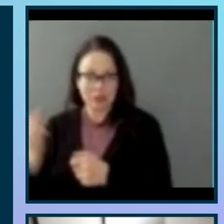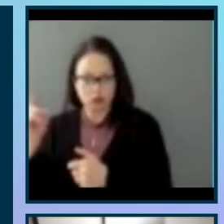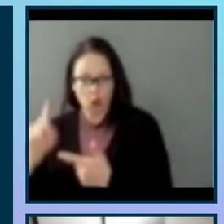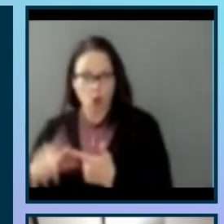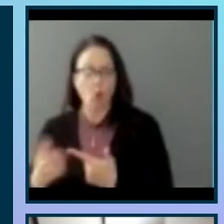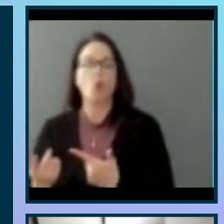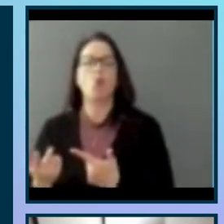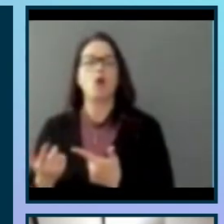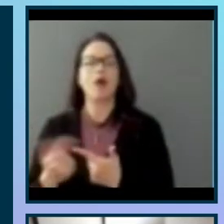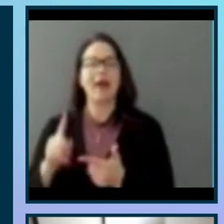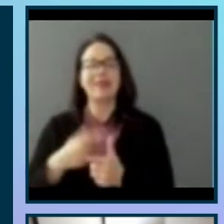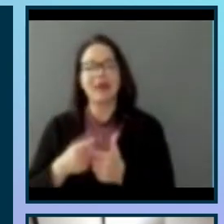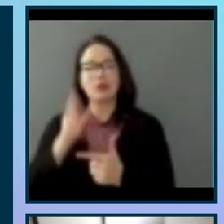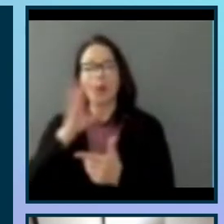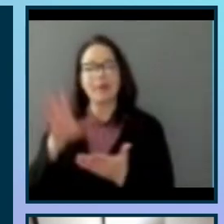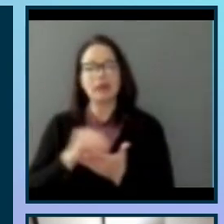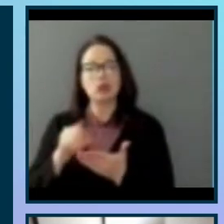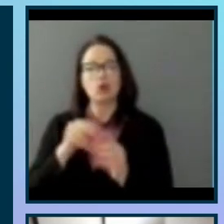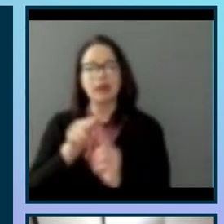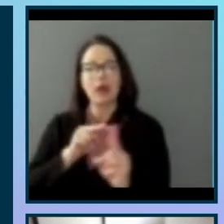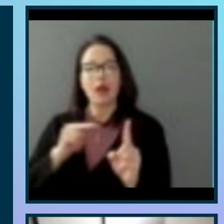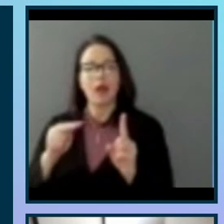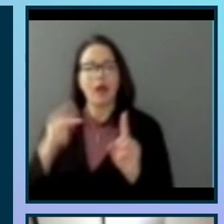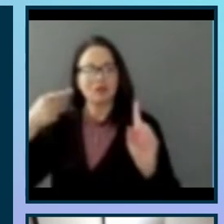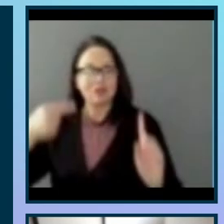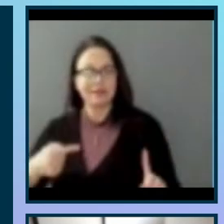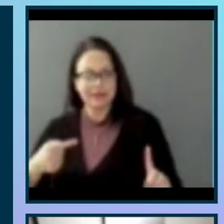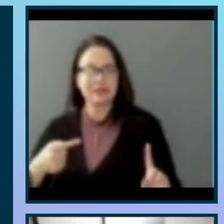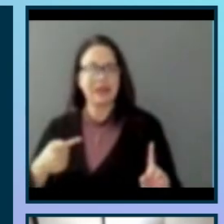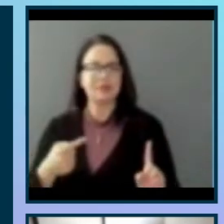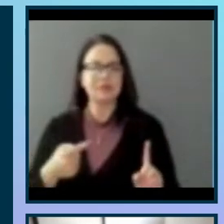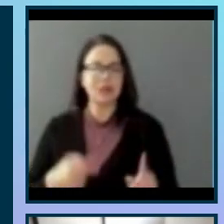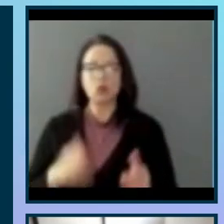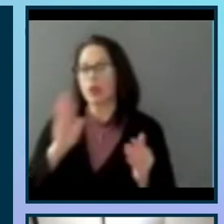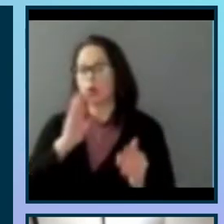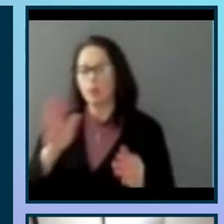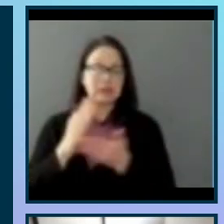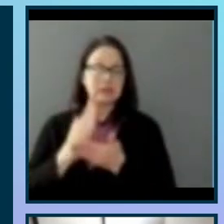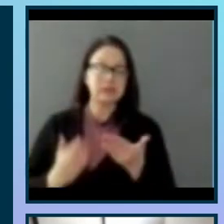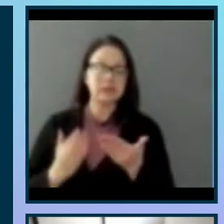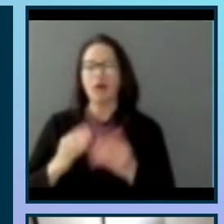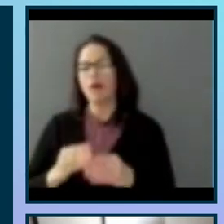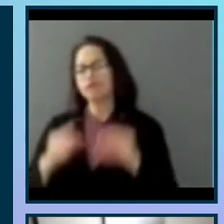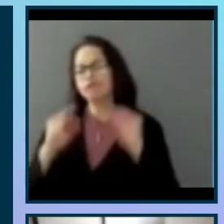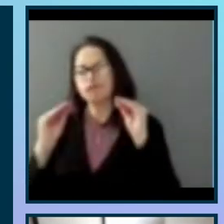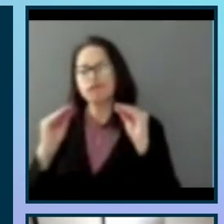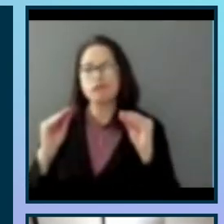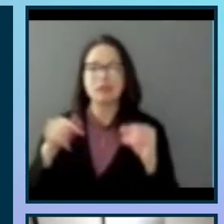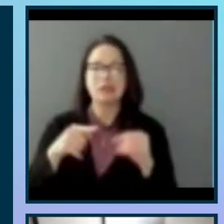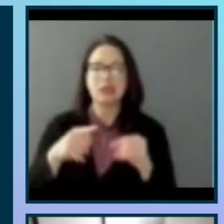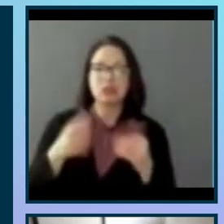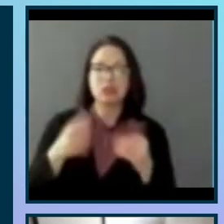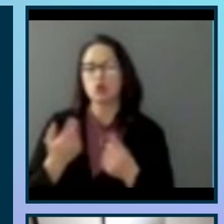to be learning objectives. So there are going to be lessons that folks can go through. The lessons will be using universal